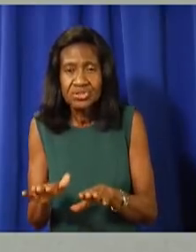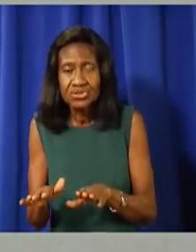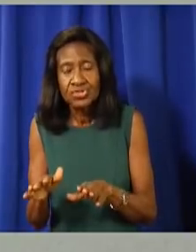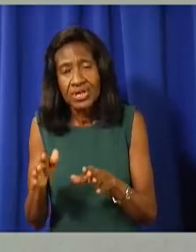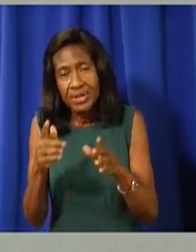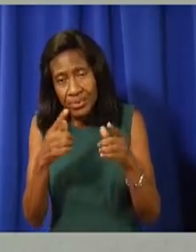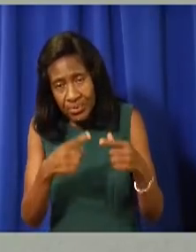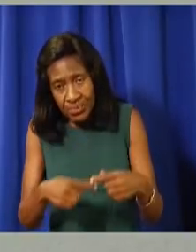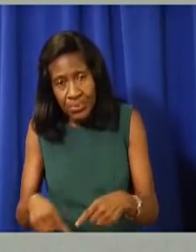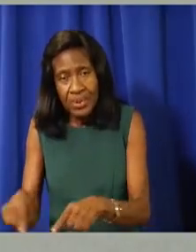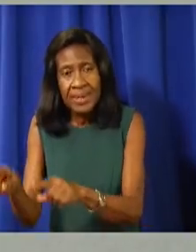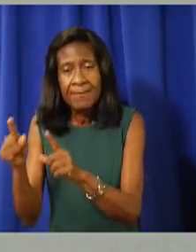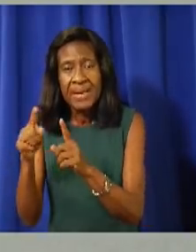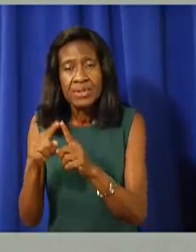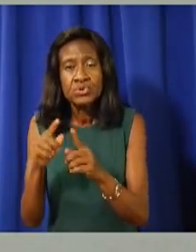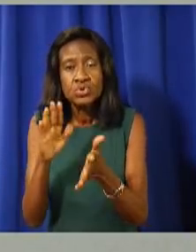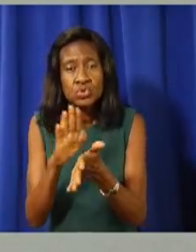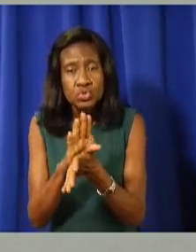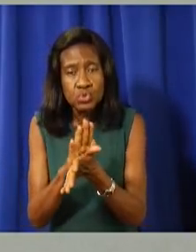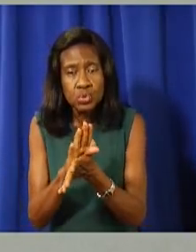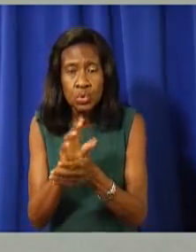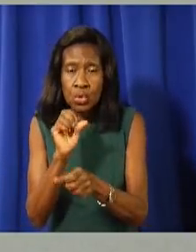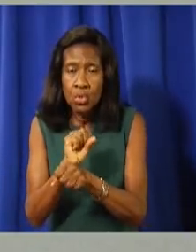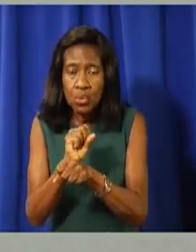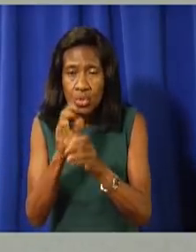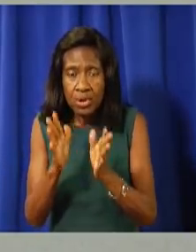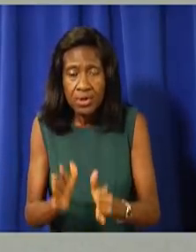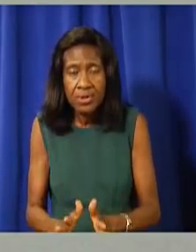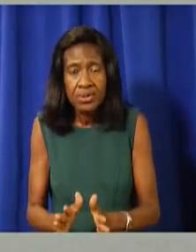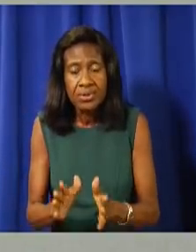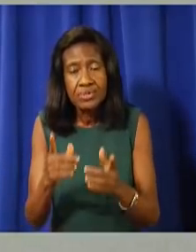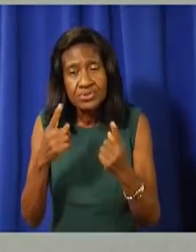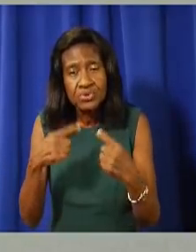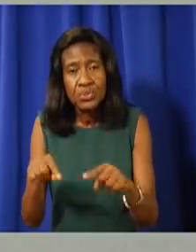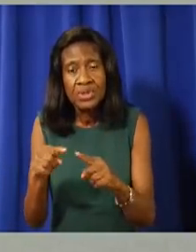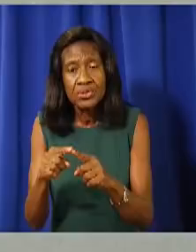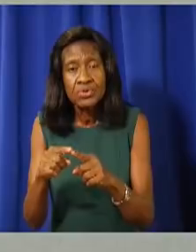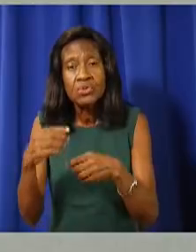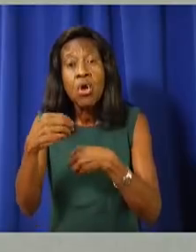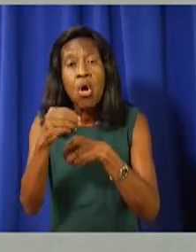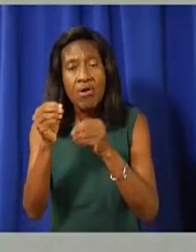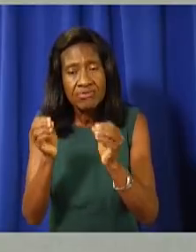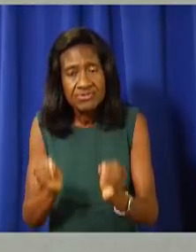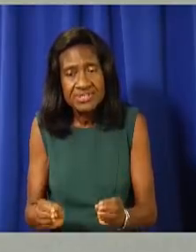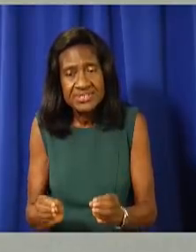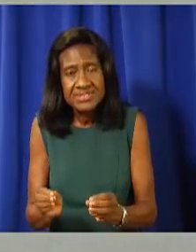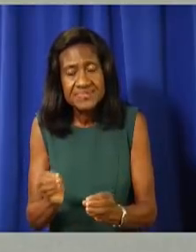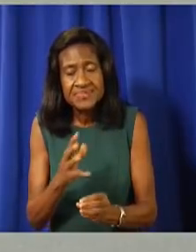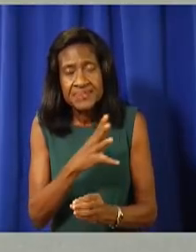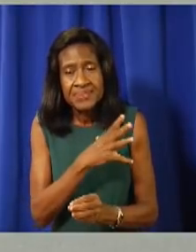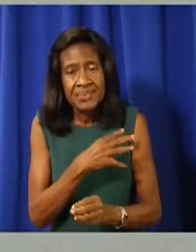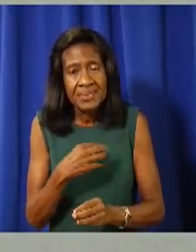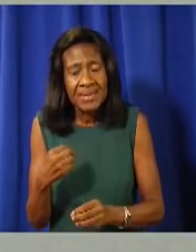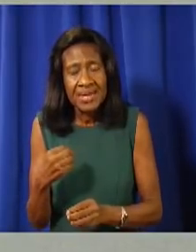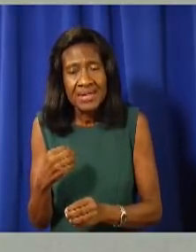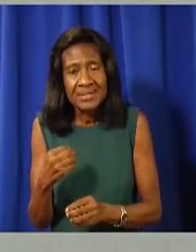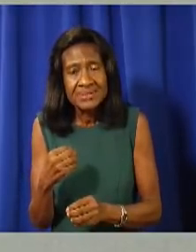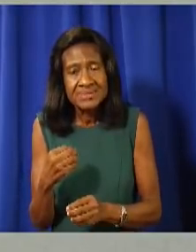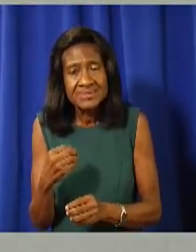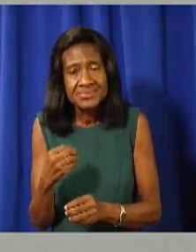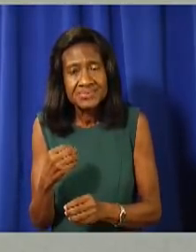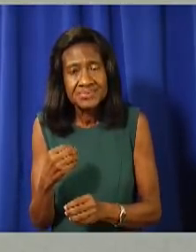week after the summer holidays. Workers are returning to offices. And aside from voluntary wearing of masks and social distancing,